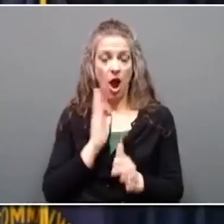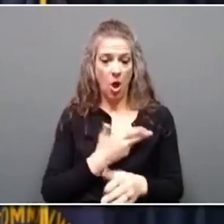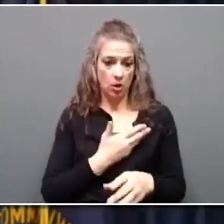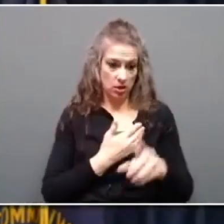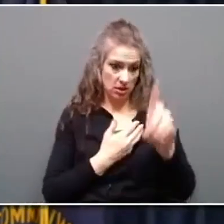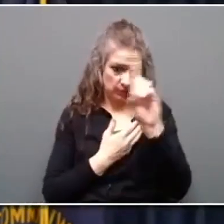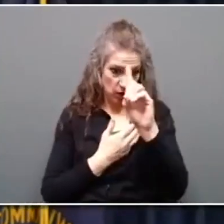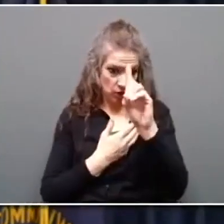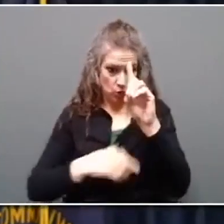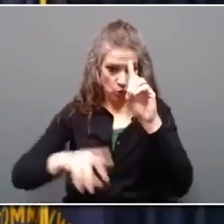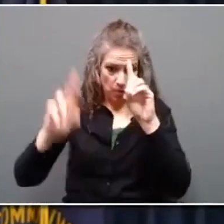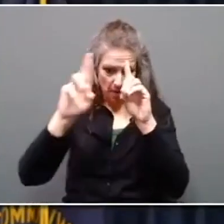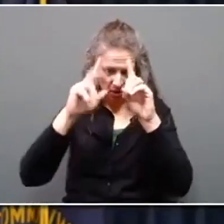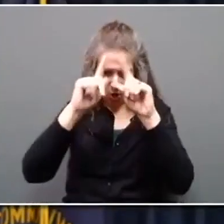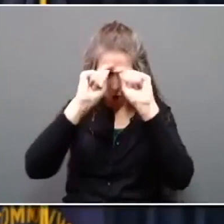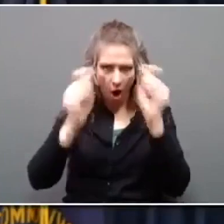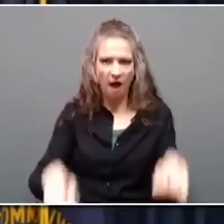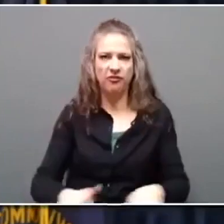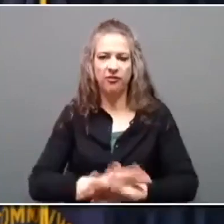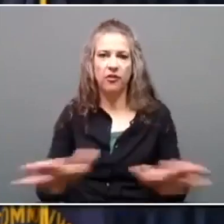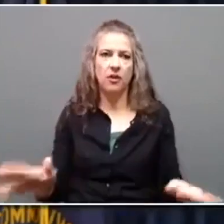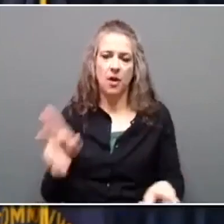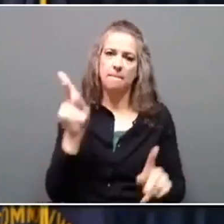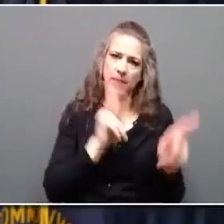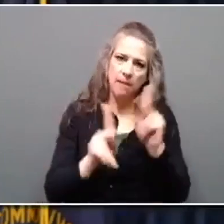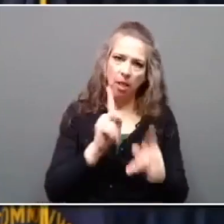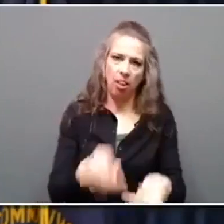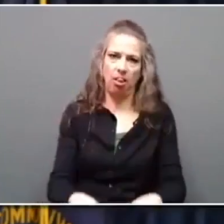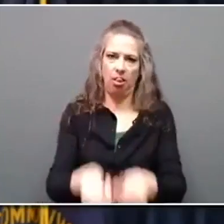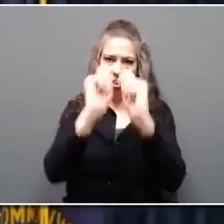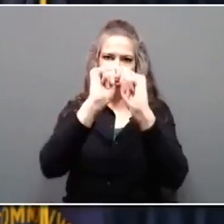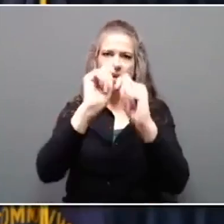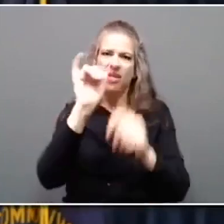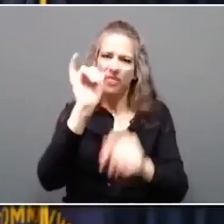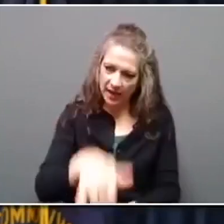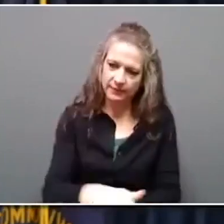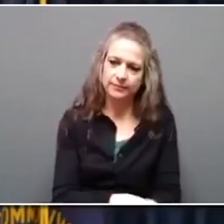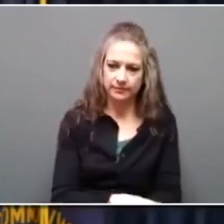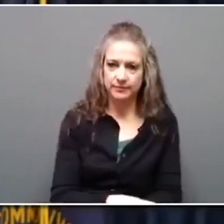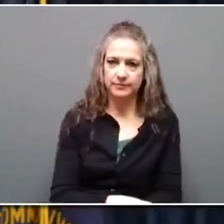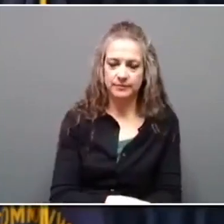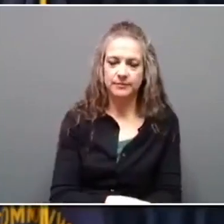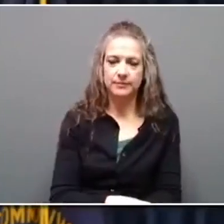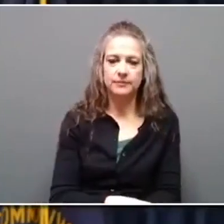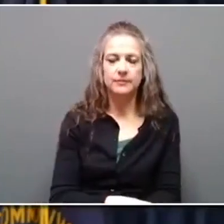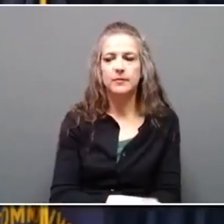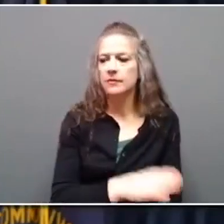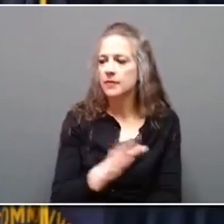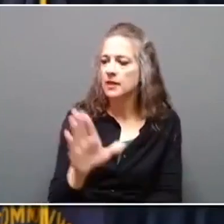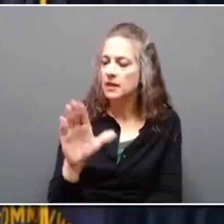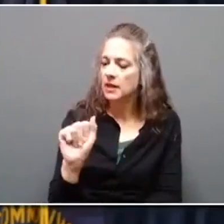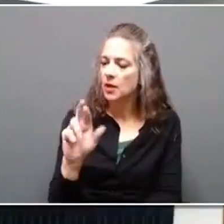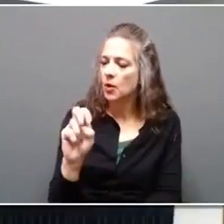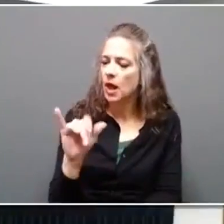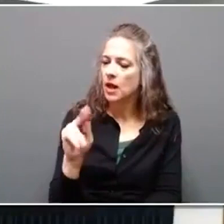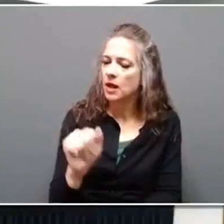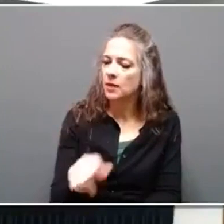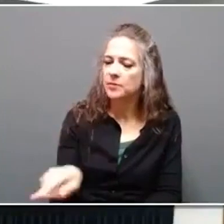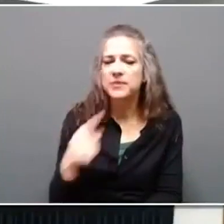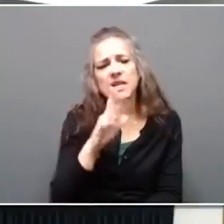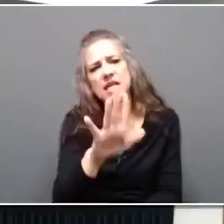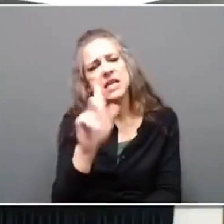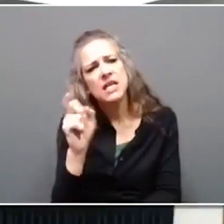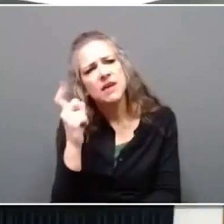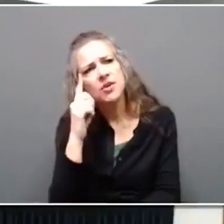the will of the people, and it's time that we do it. Carolina. Governor, how do feel about the